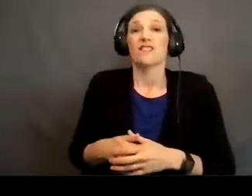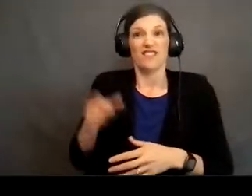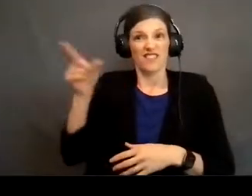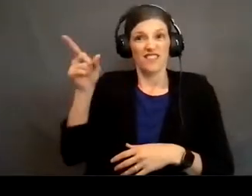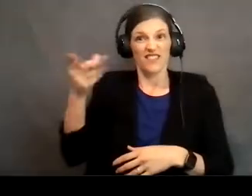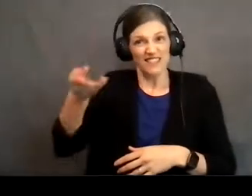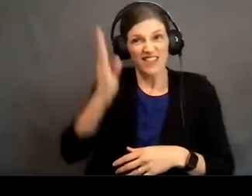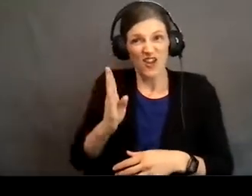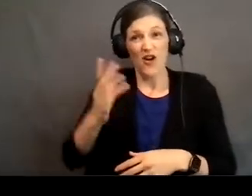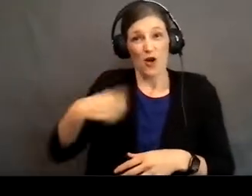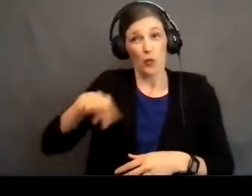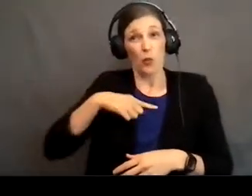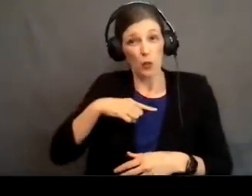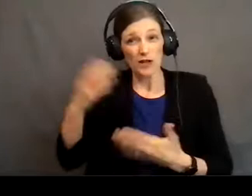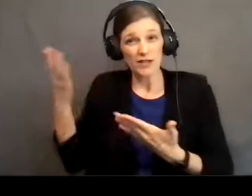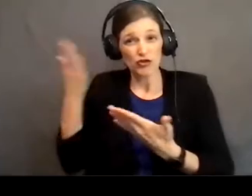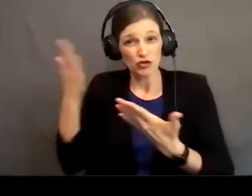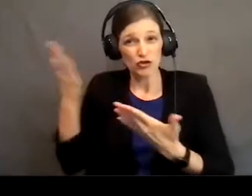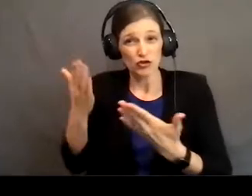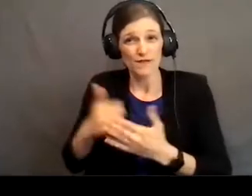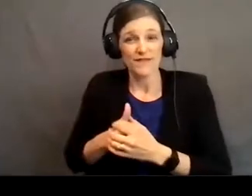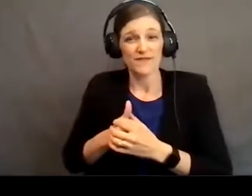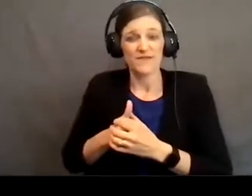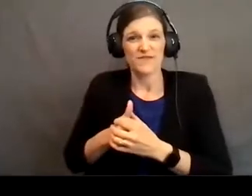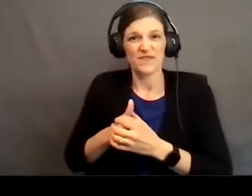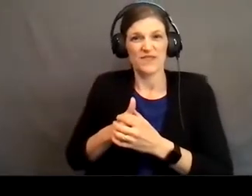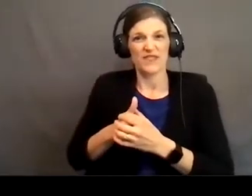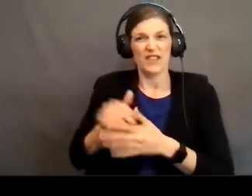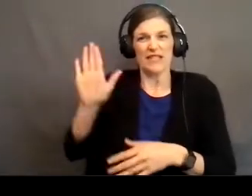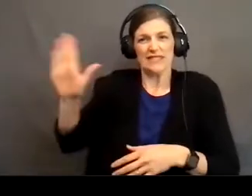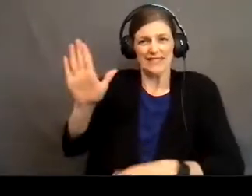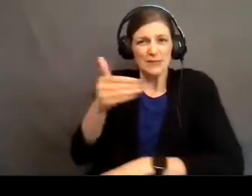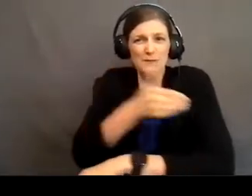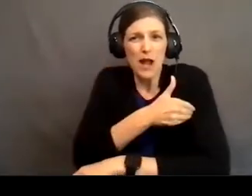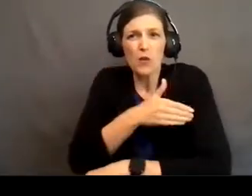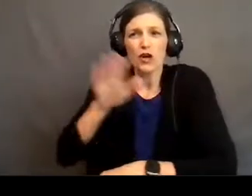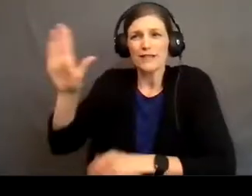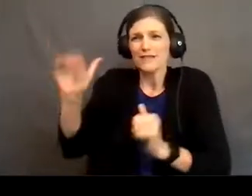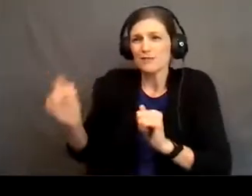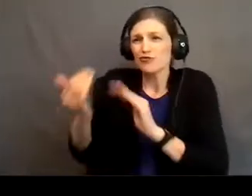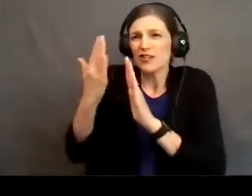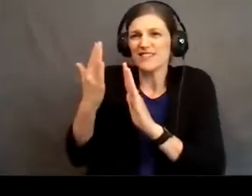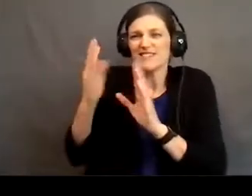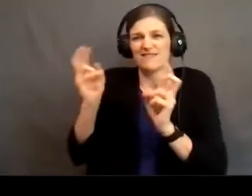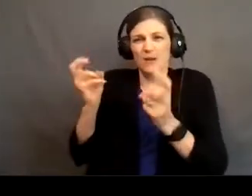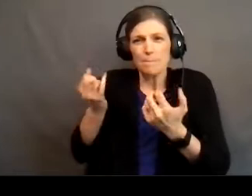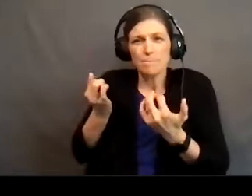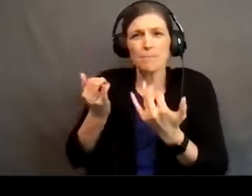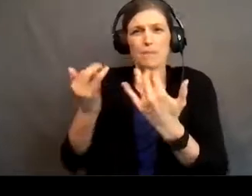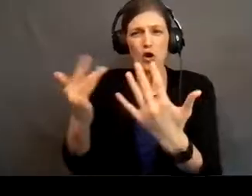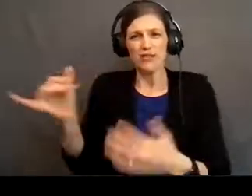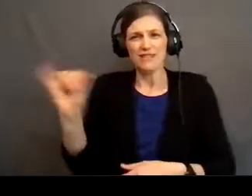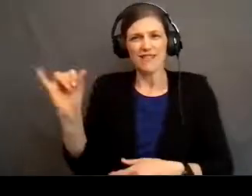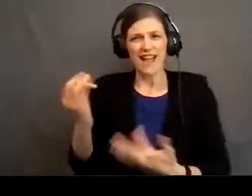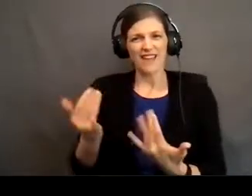God that we serve. Right? This is his power. His presence. It burns like fire. It